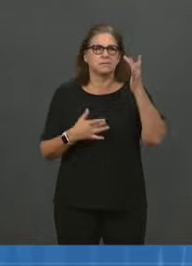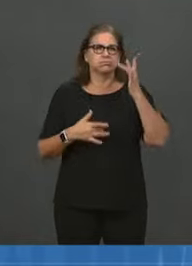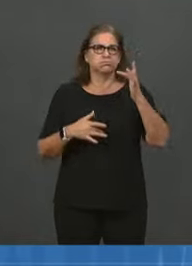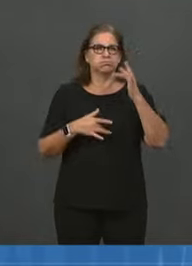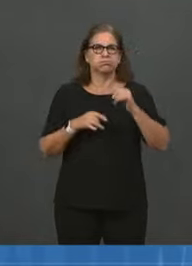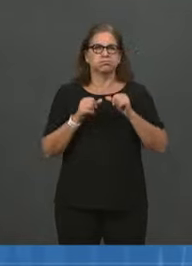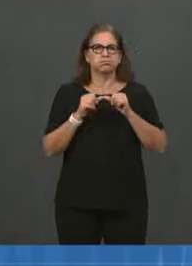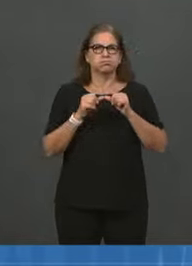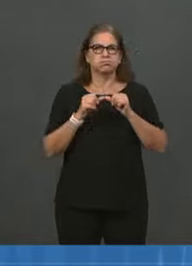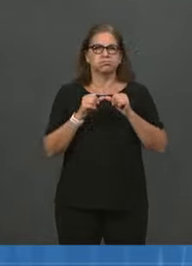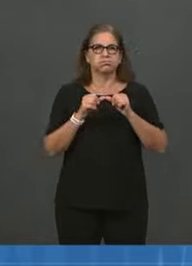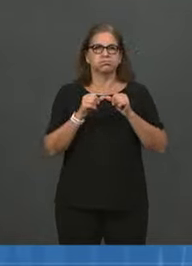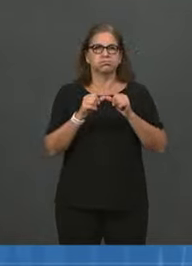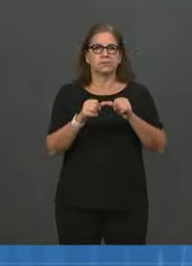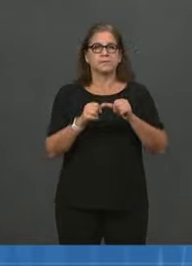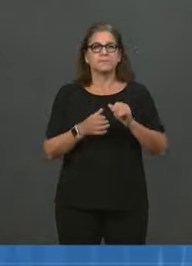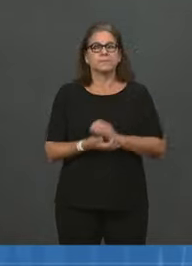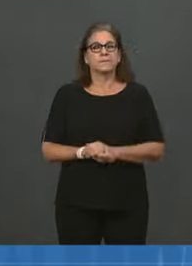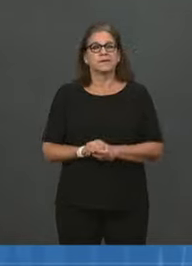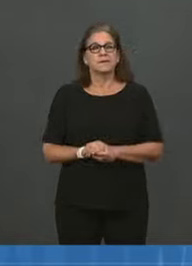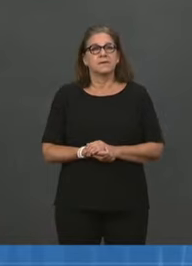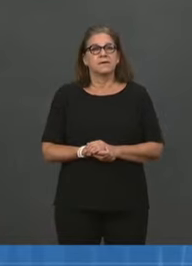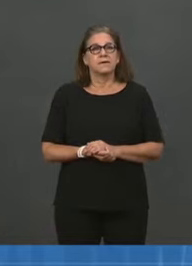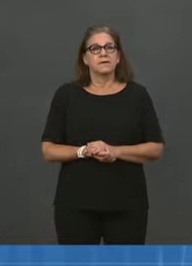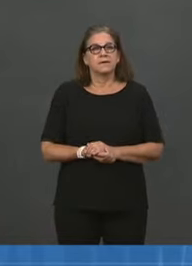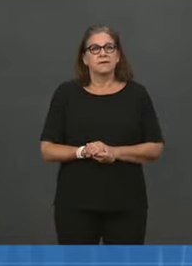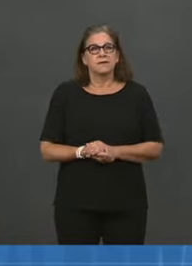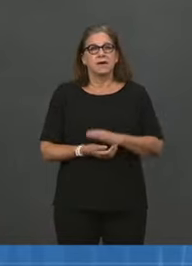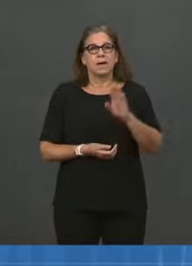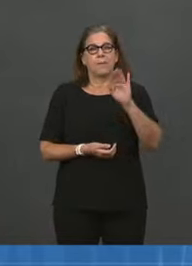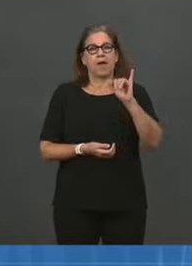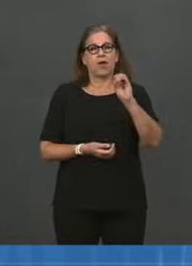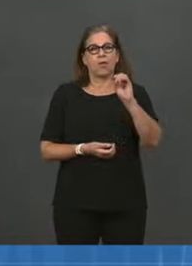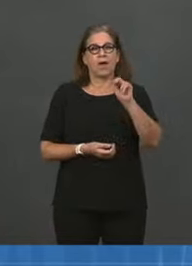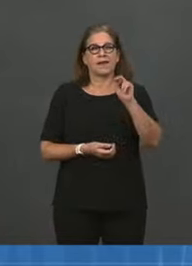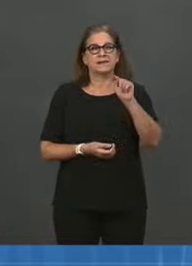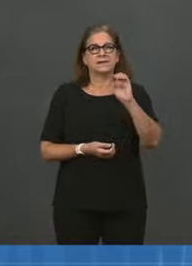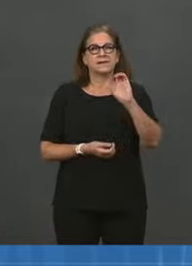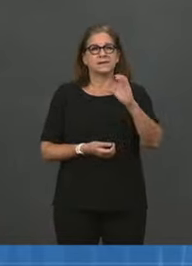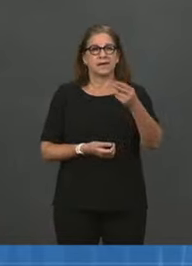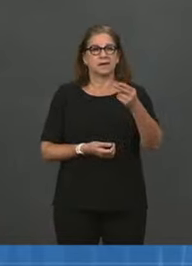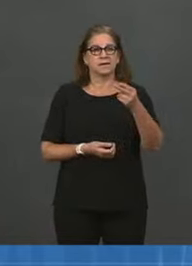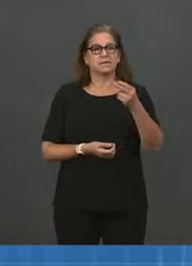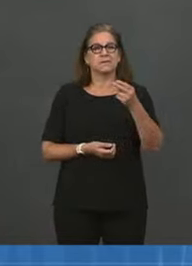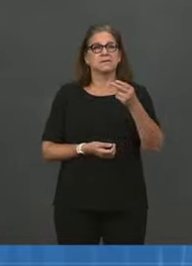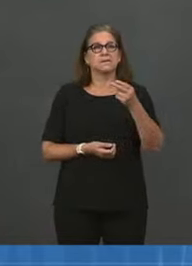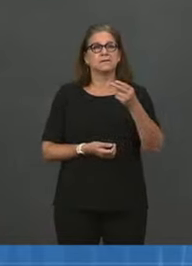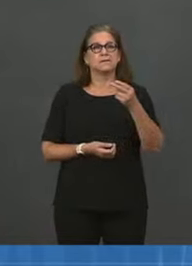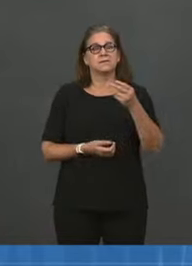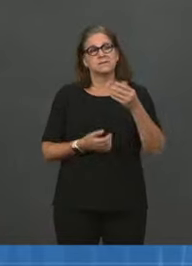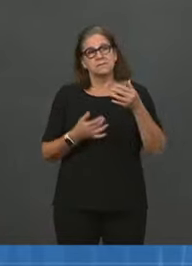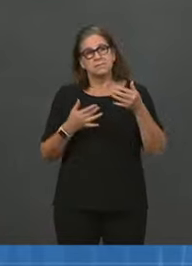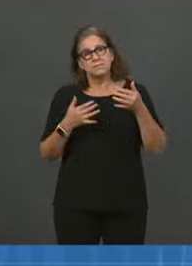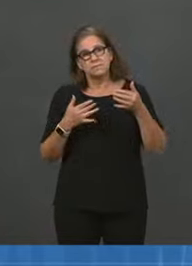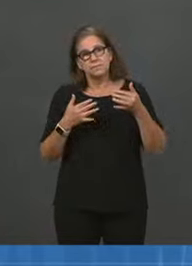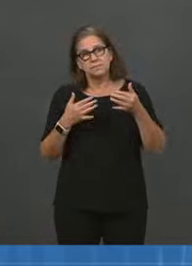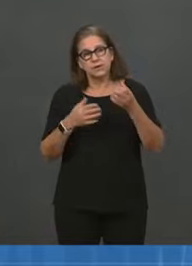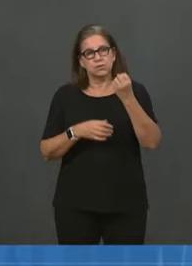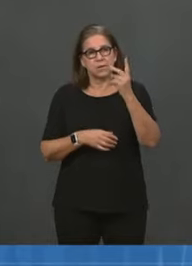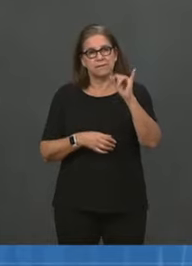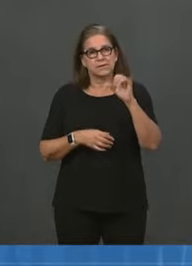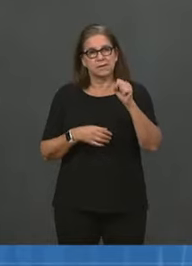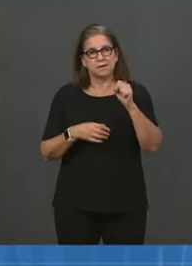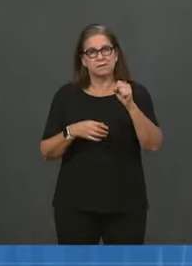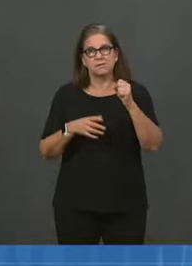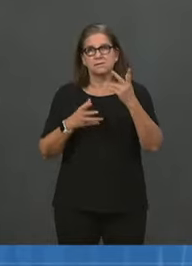of the BioNTech, there was almost a 19-fold lower incidence of severe disease in people older